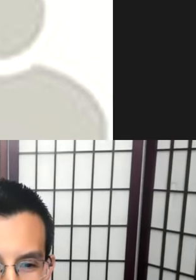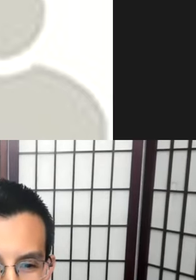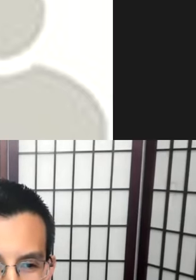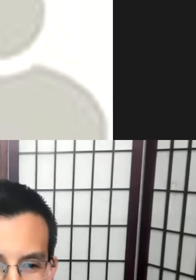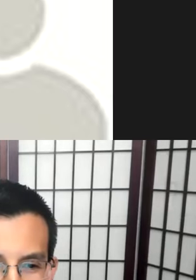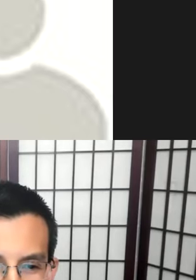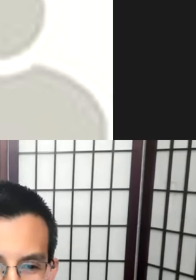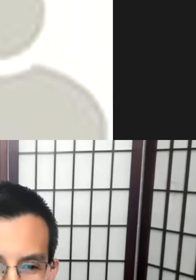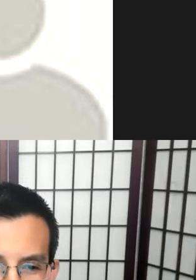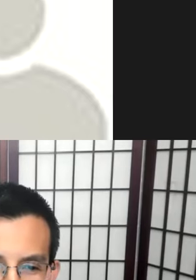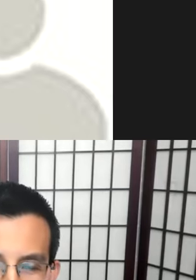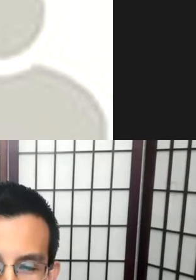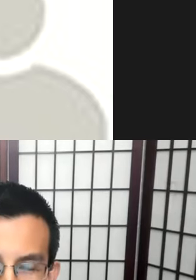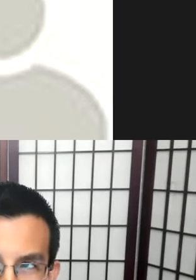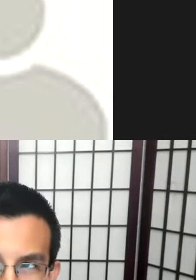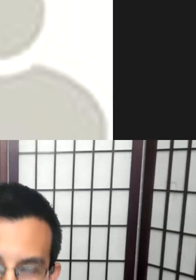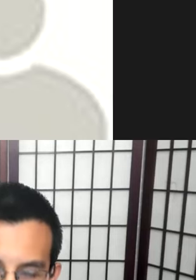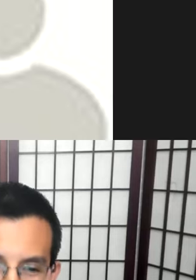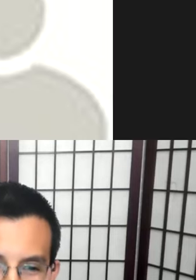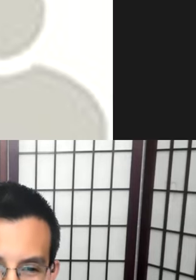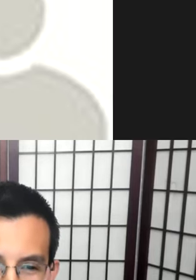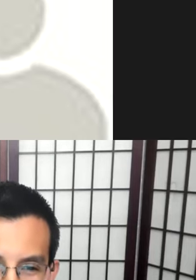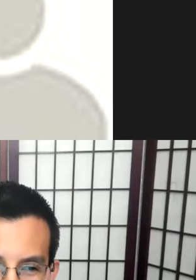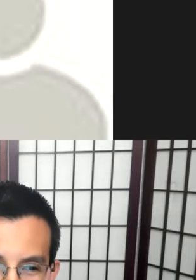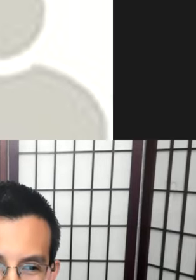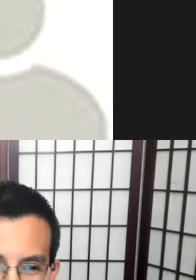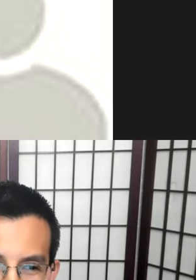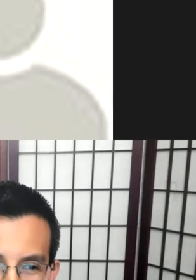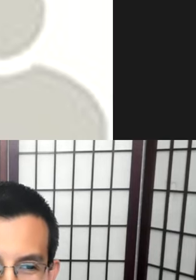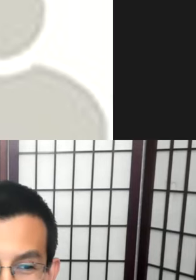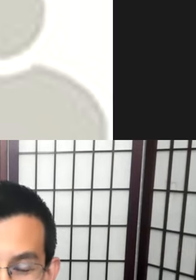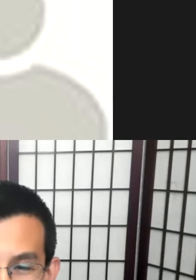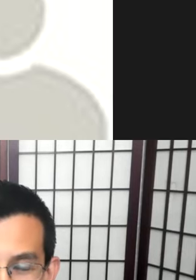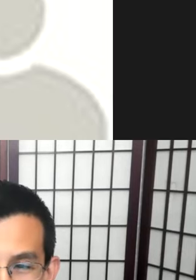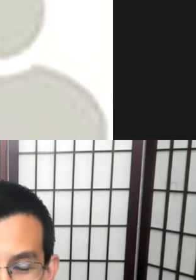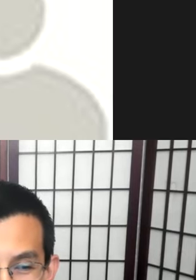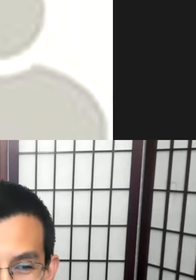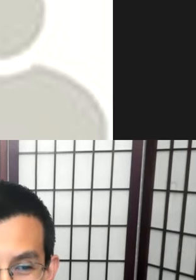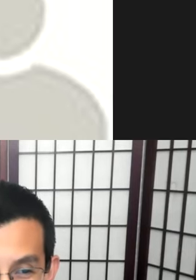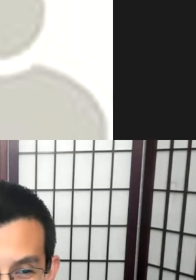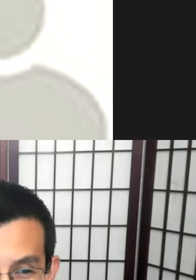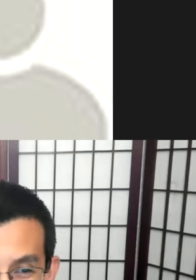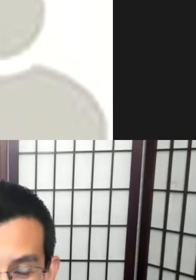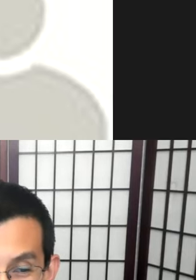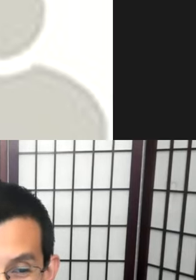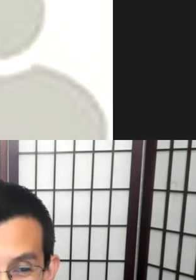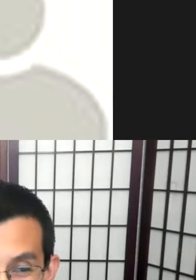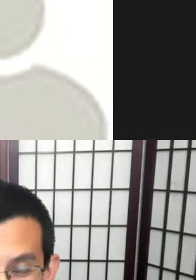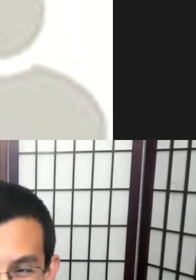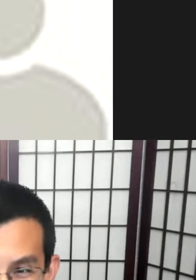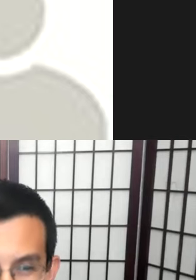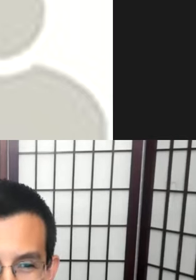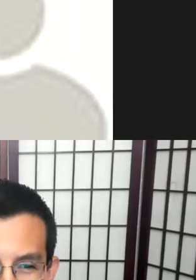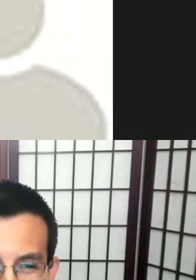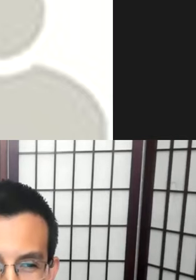by design. But there's another problem that needs to be addressed, which is that extractive work is not only counted, but also